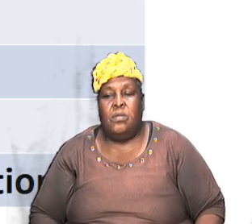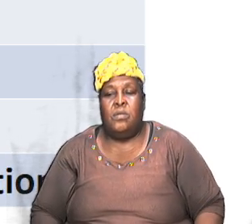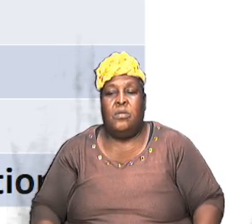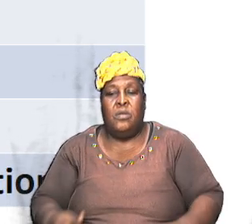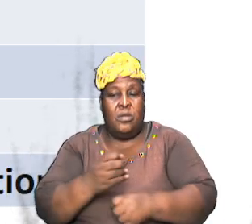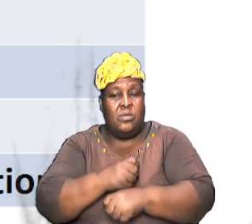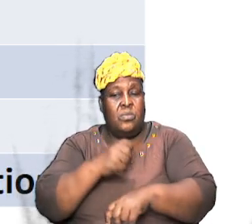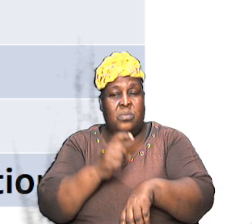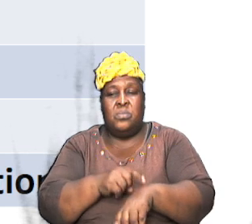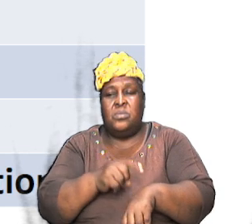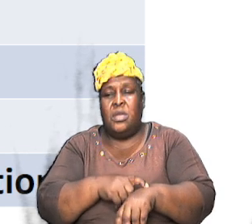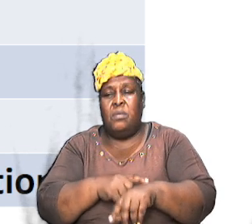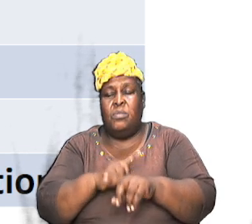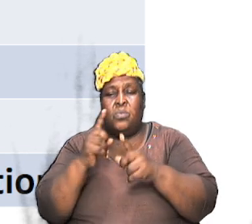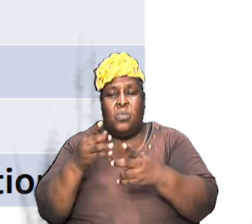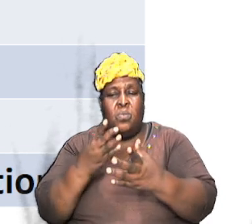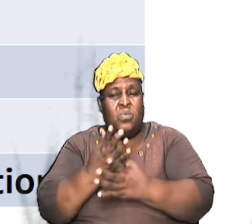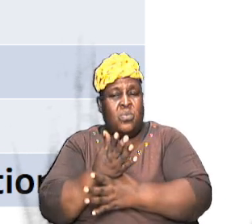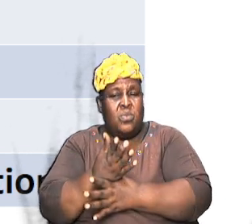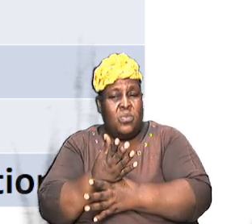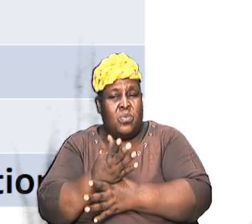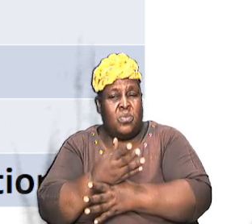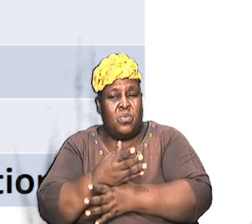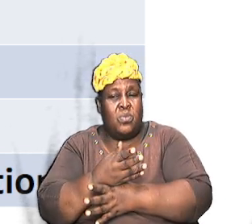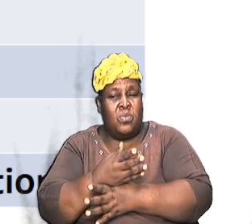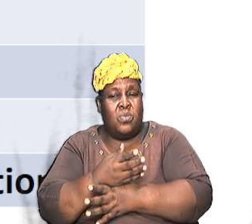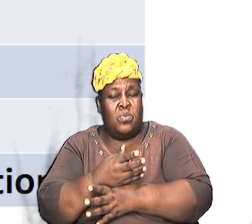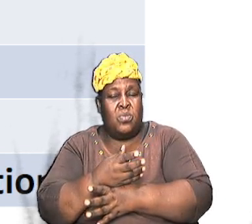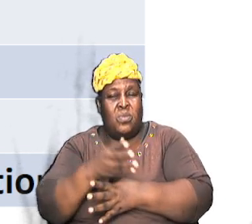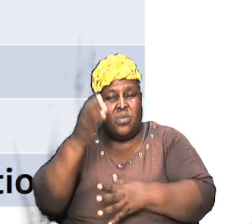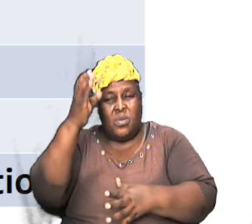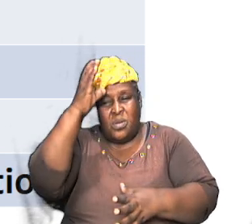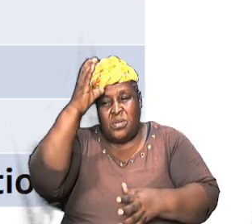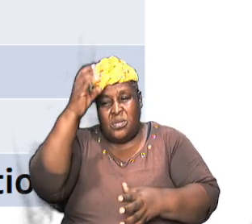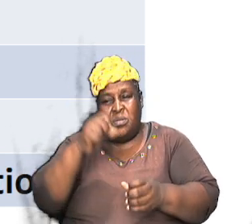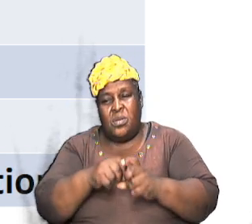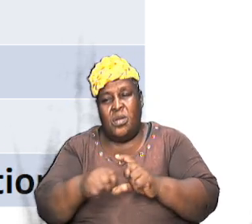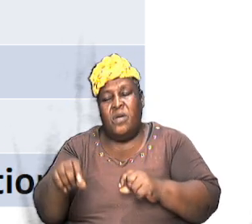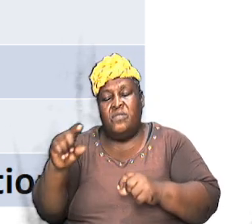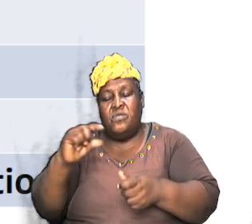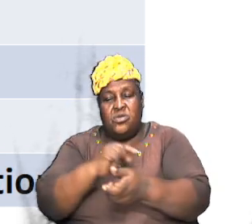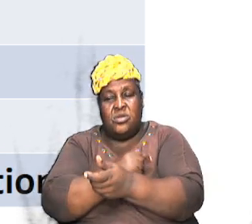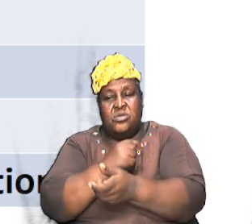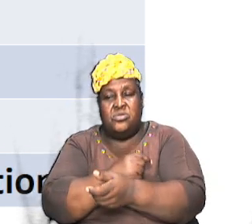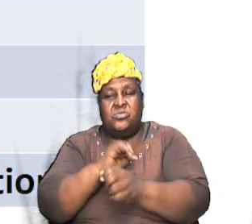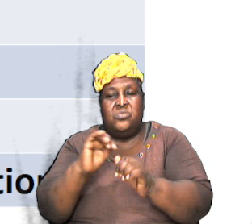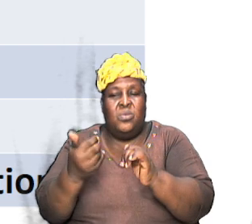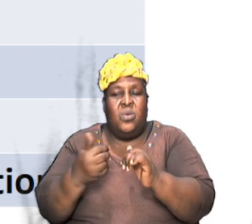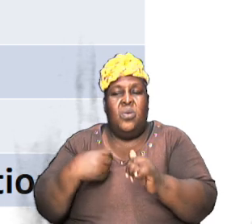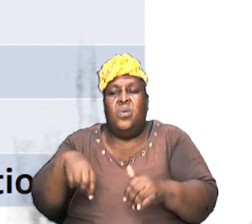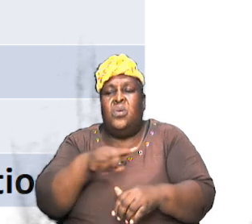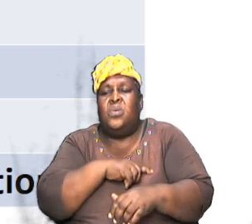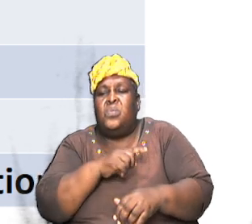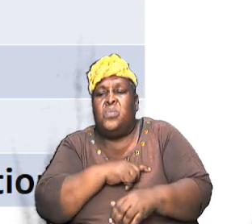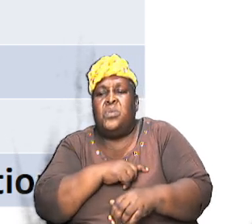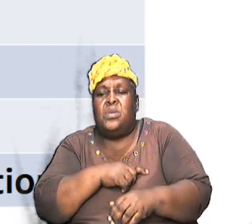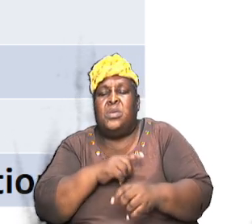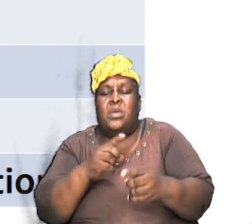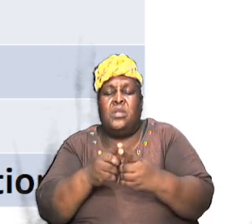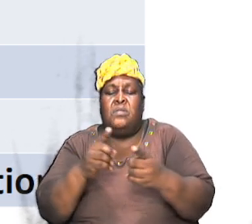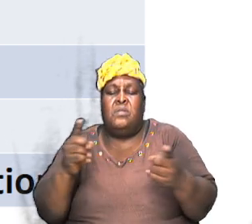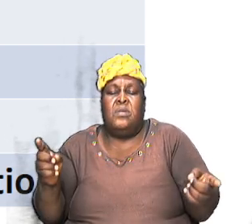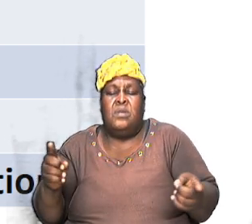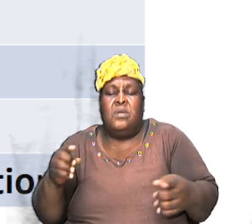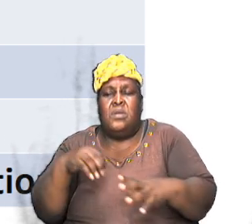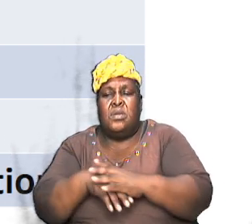time and we went through giving us some of the contents of Genesis and how we can divide the book